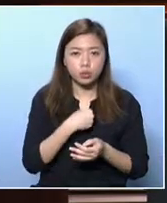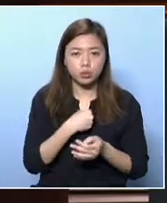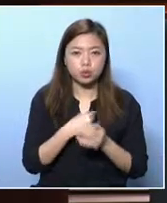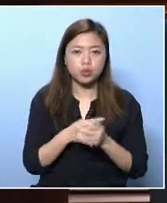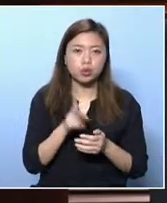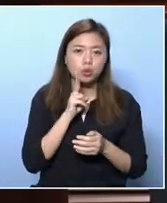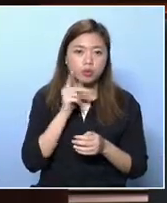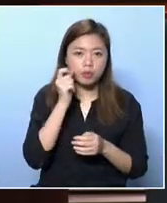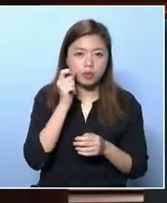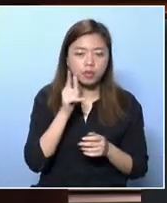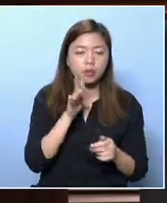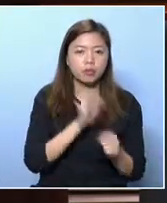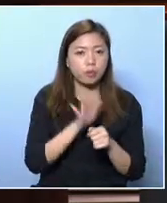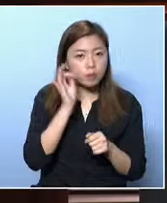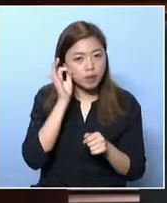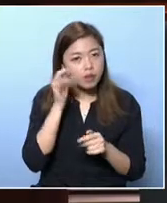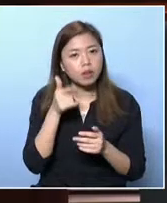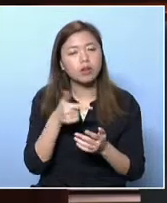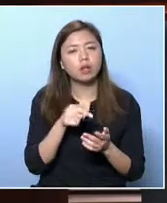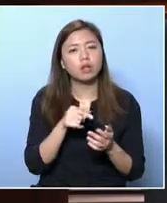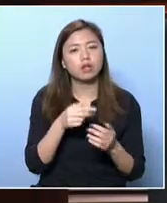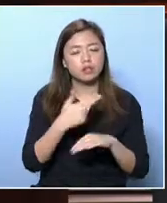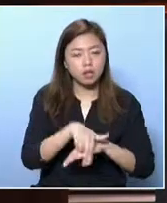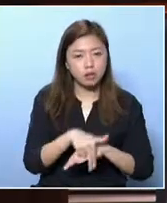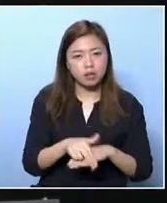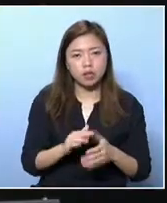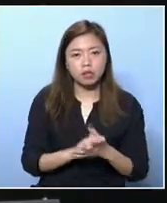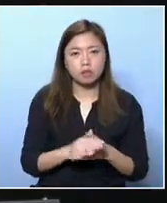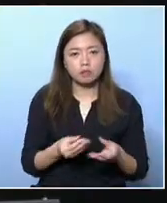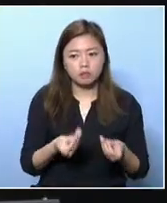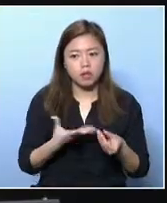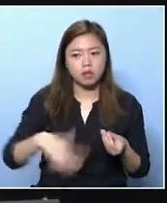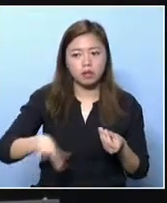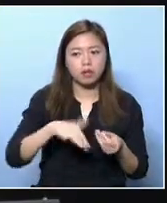poverty among the ethnic minority community. Thank you. Thank you.